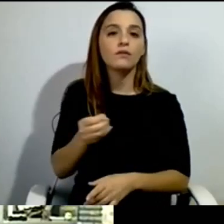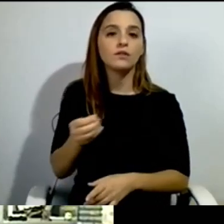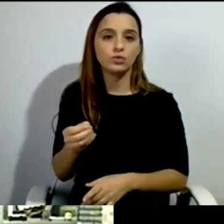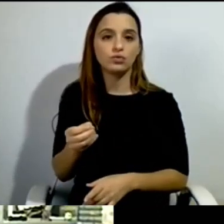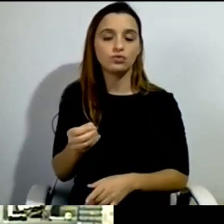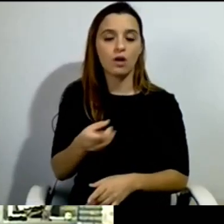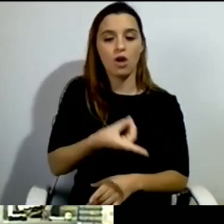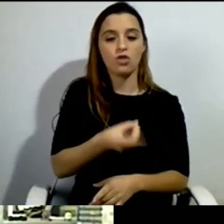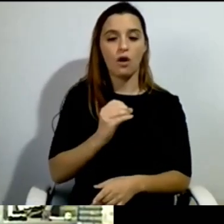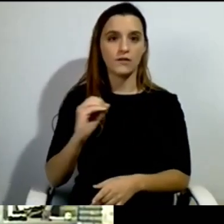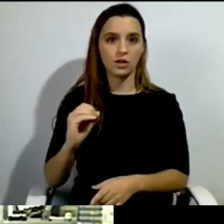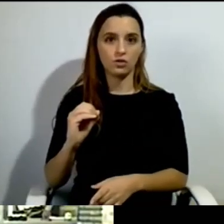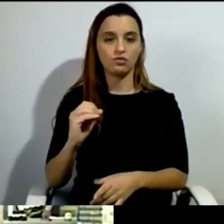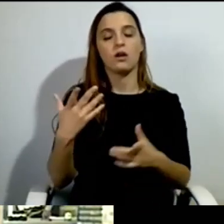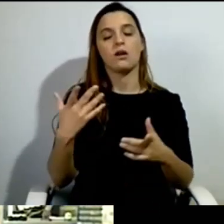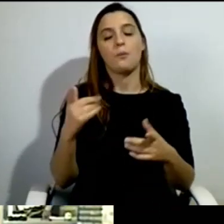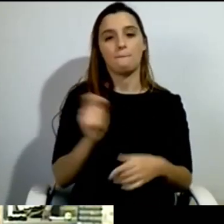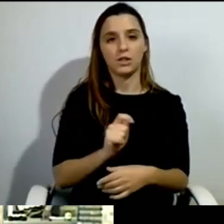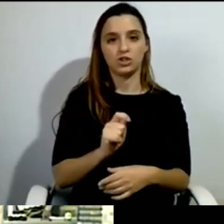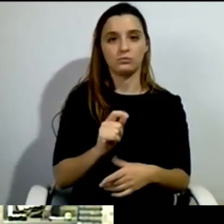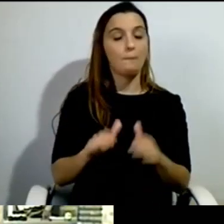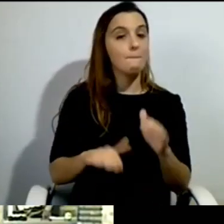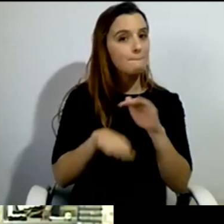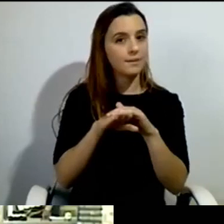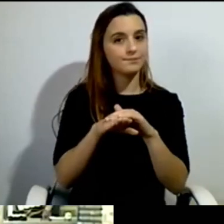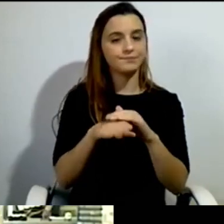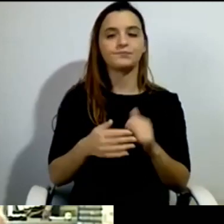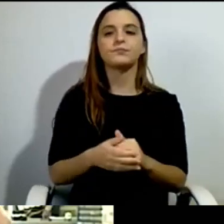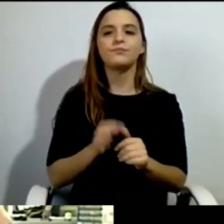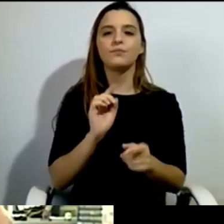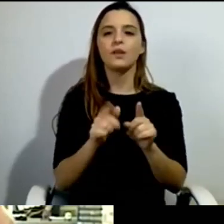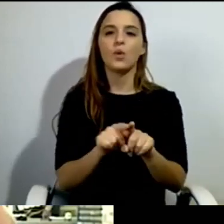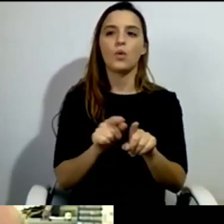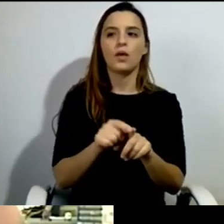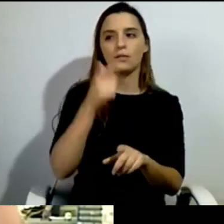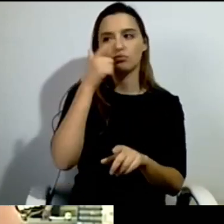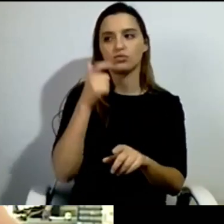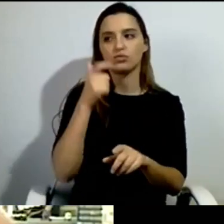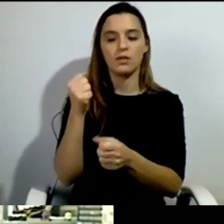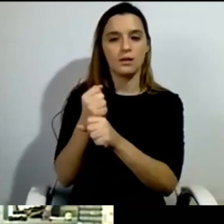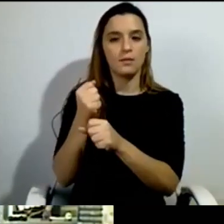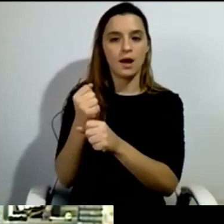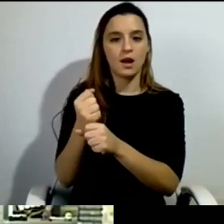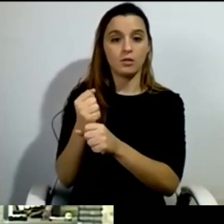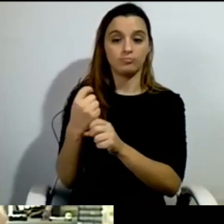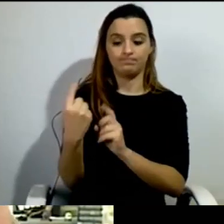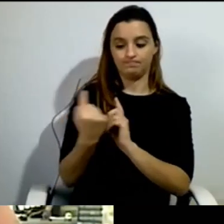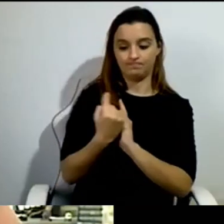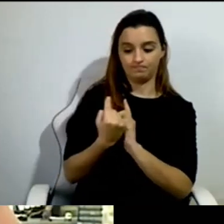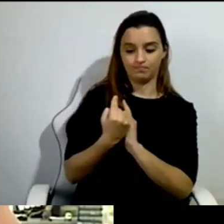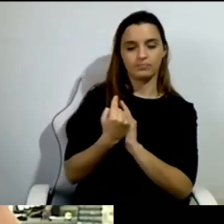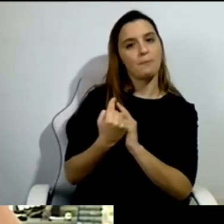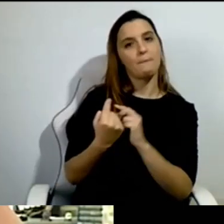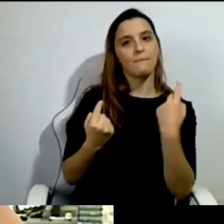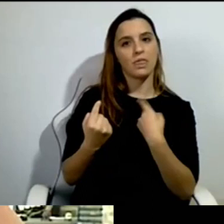to pay or to give something to the people that work for you was already in the minds of the